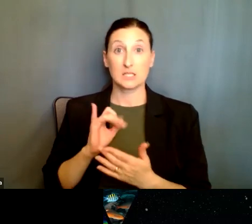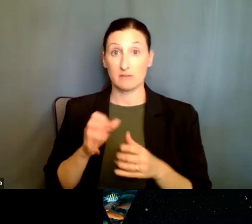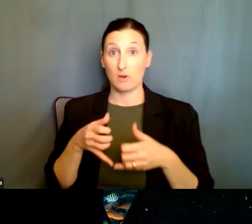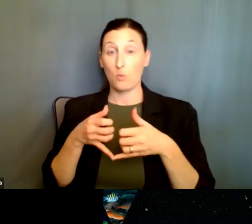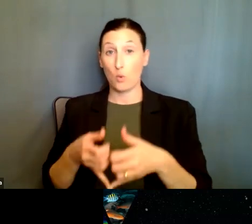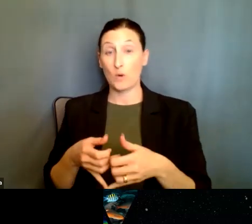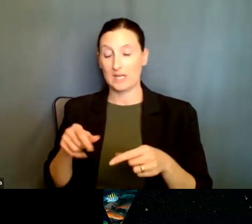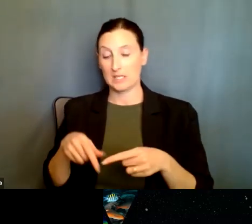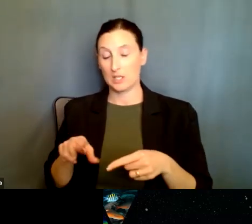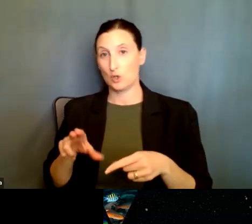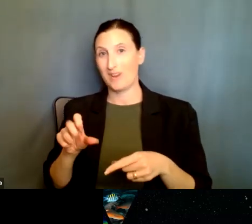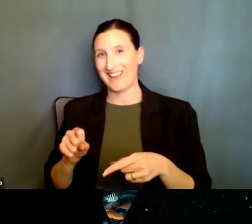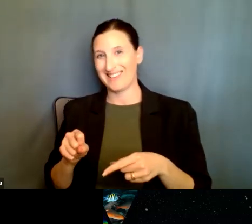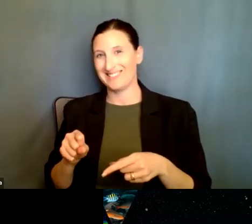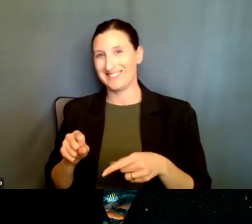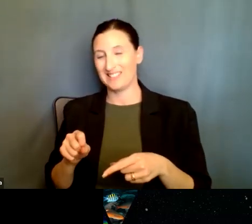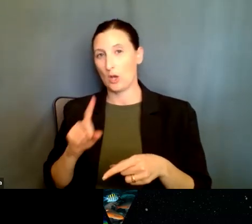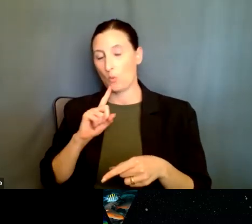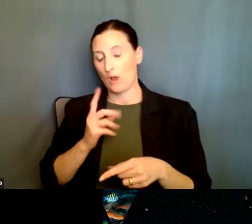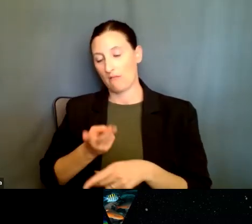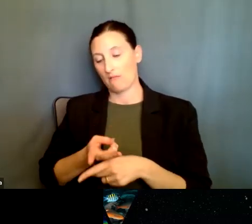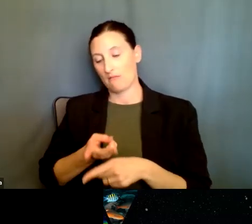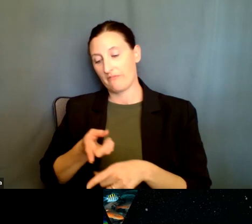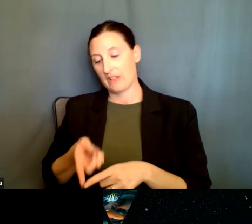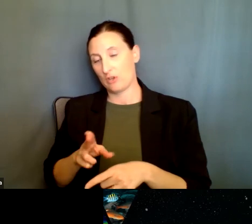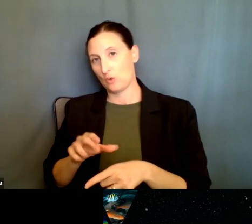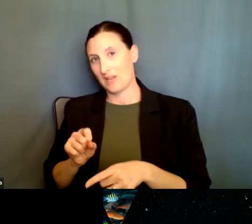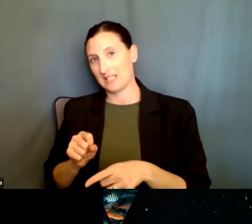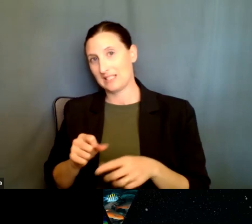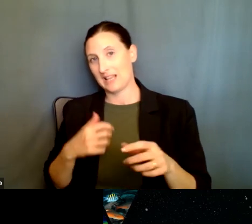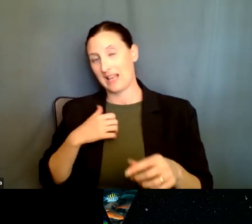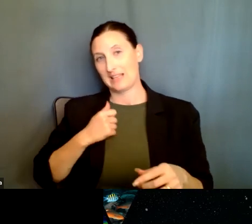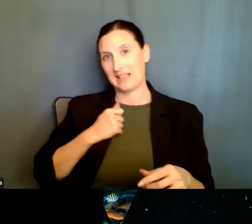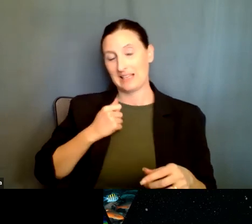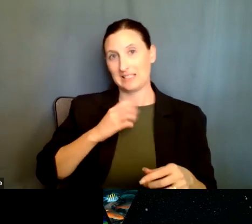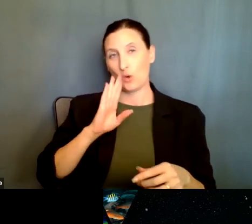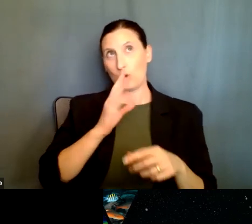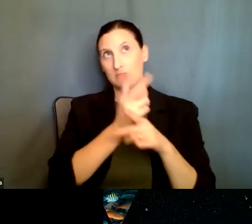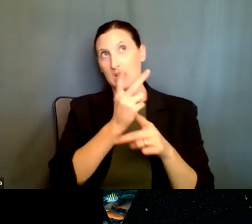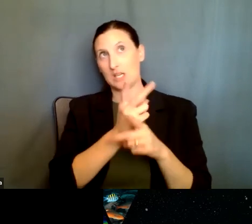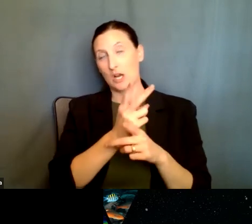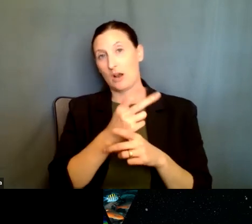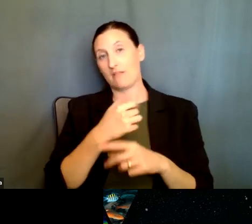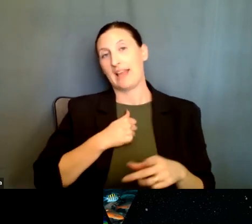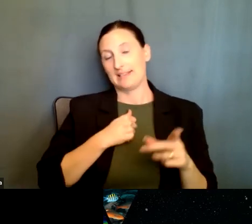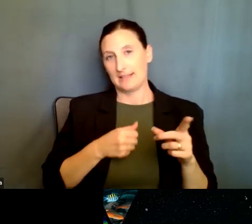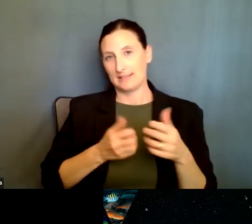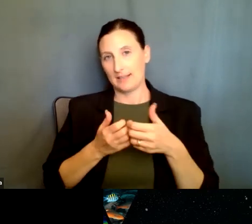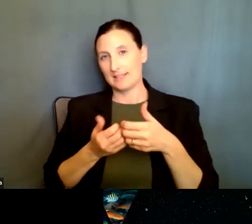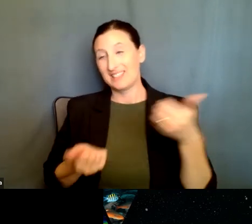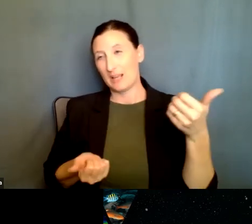is going to fund the PI in the U.S. and, uh, Canada is going to fund the, the PI in Canada. So